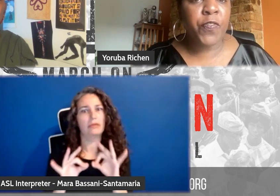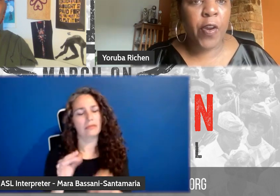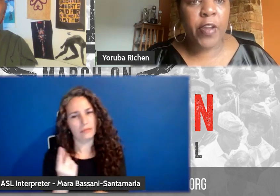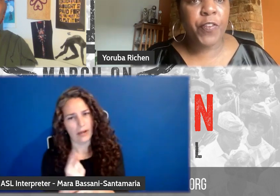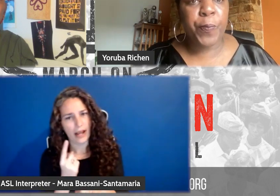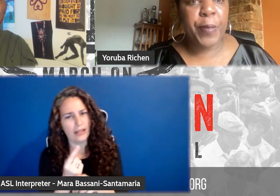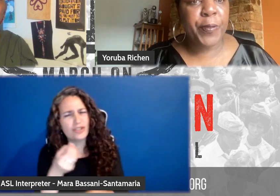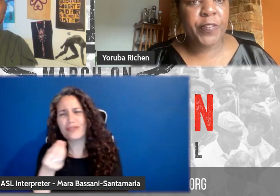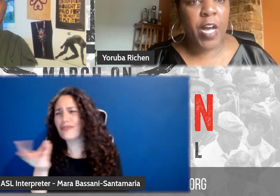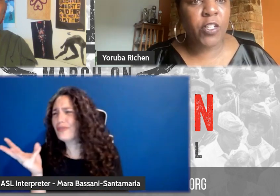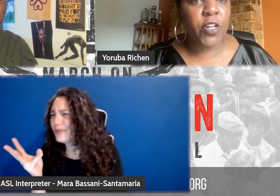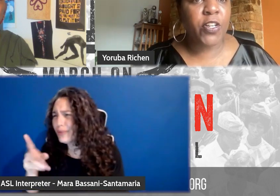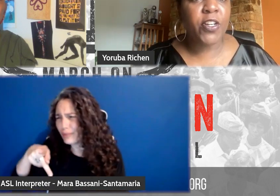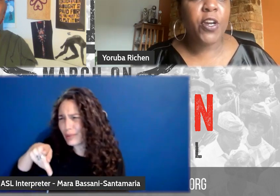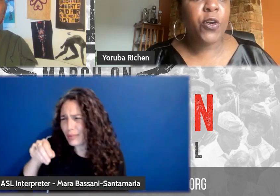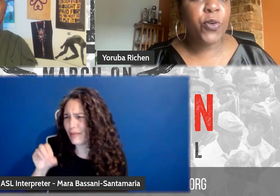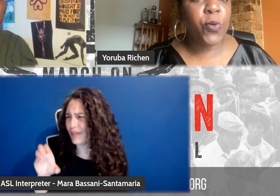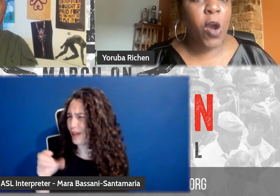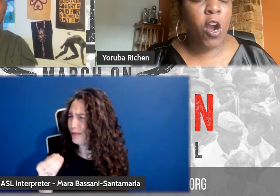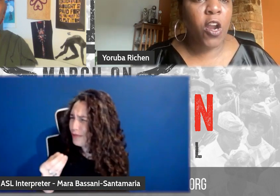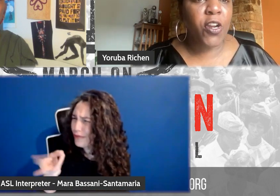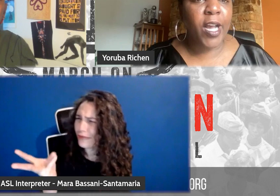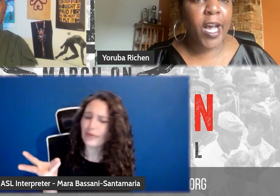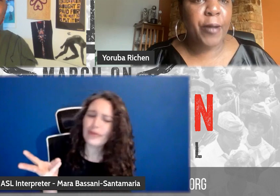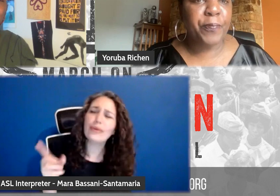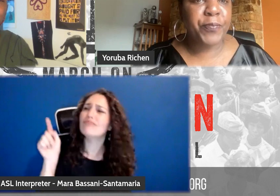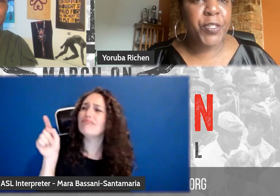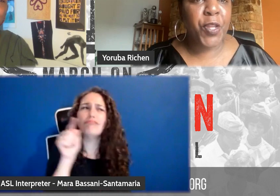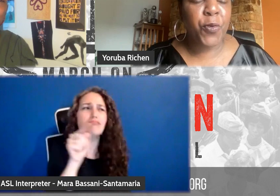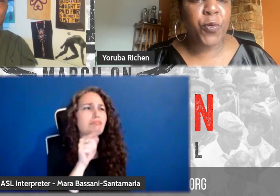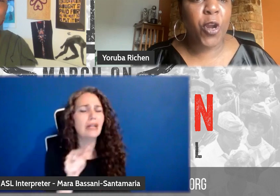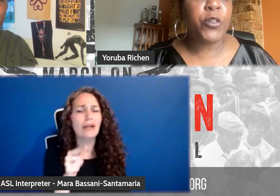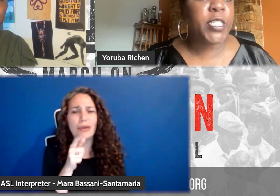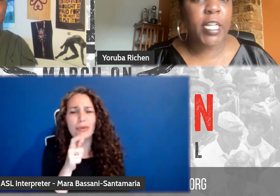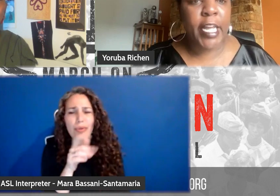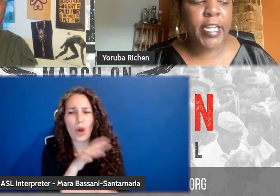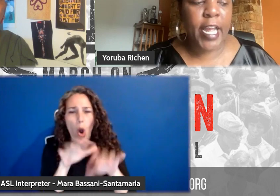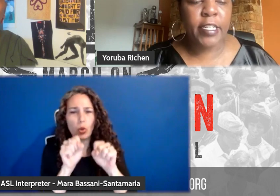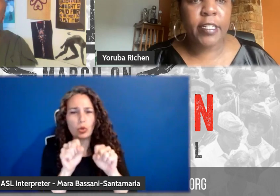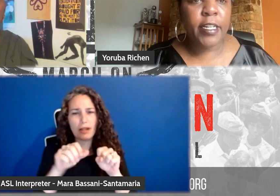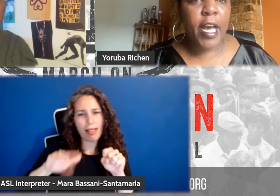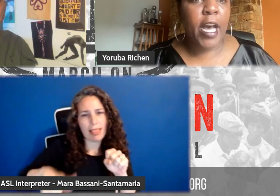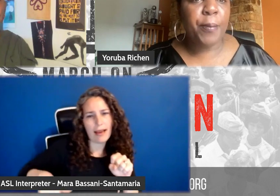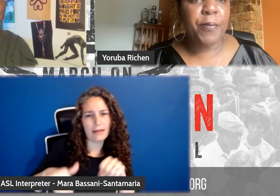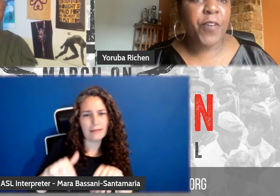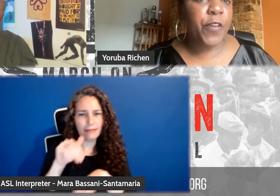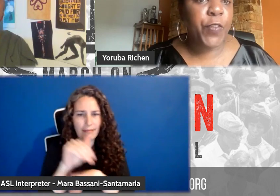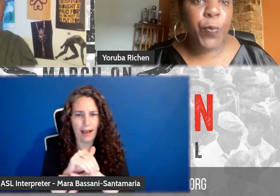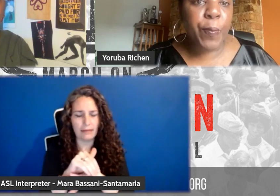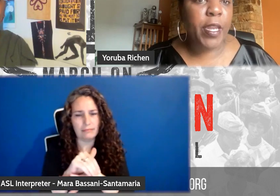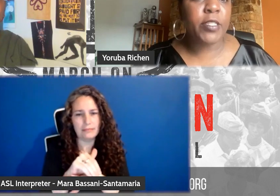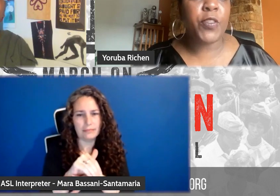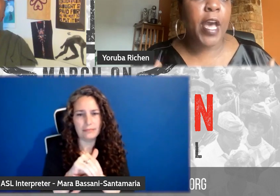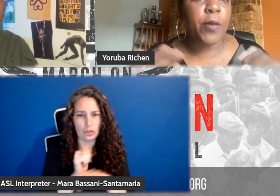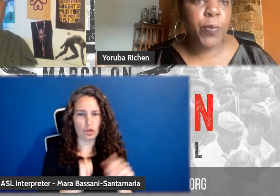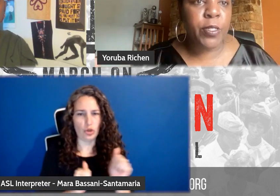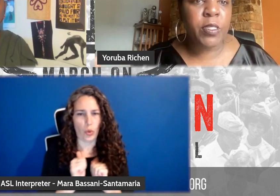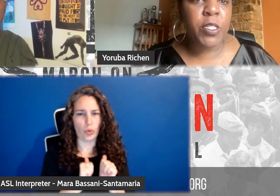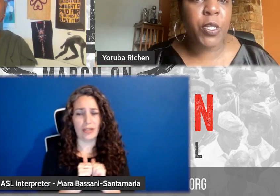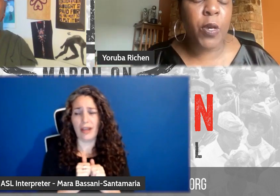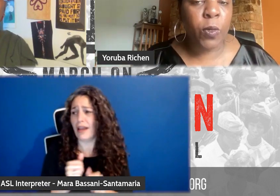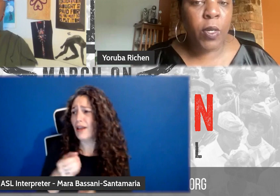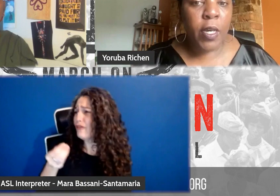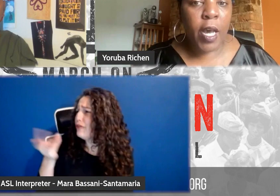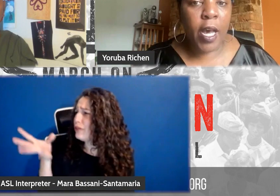there's still very few people of color who are, um, you know, who are hosting late night, um, very few women. And so that